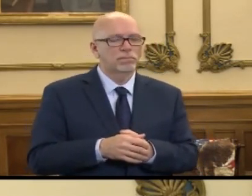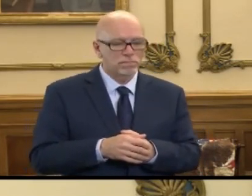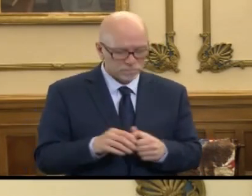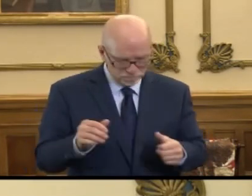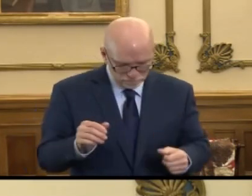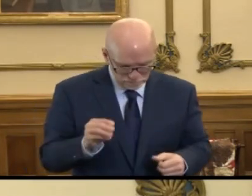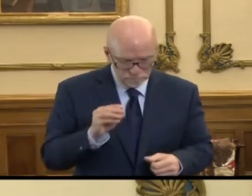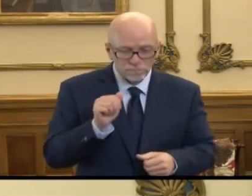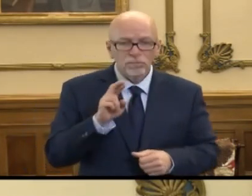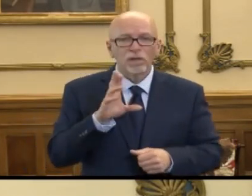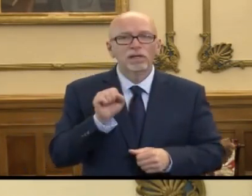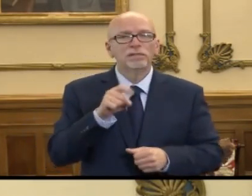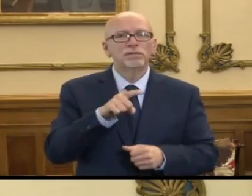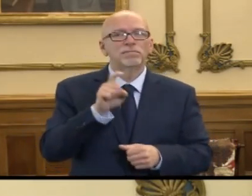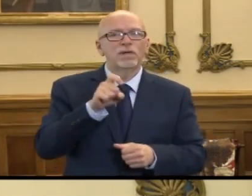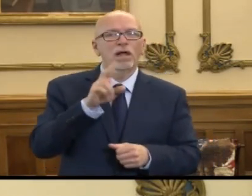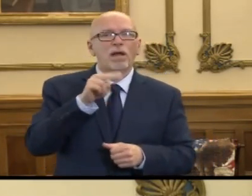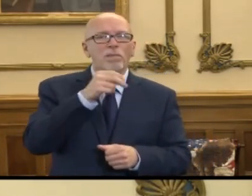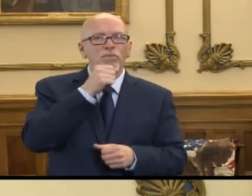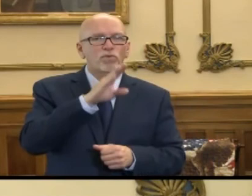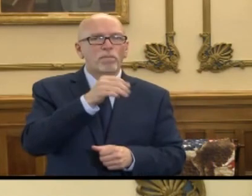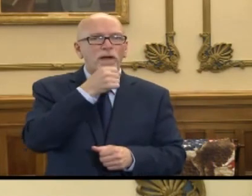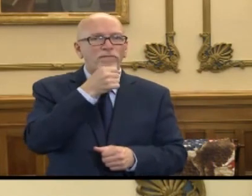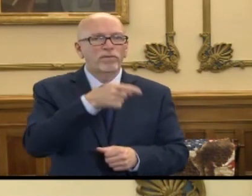Marcus, have to unmute your own microphone.